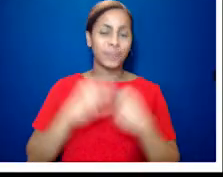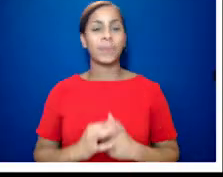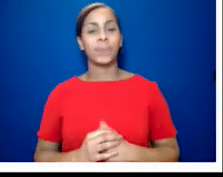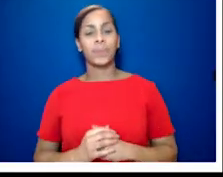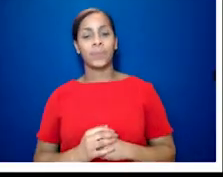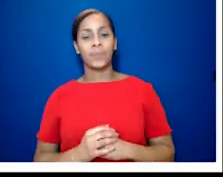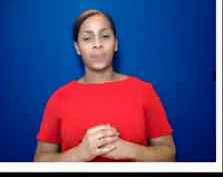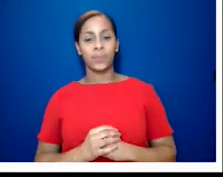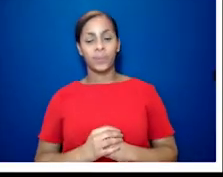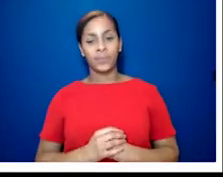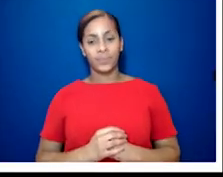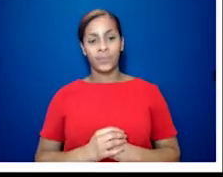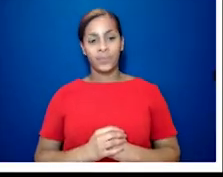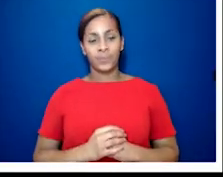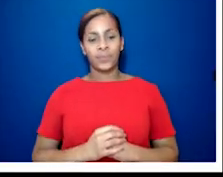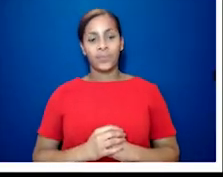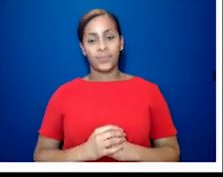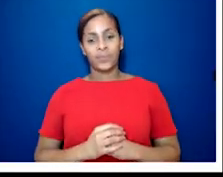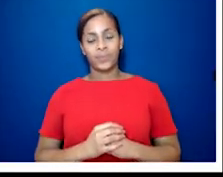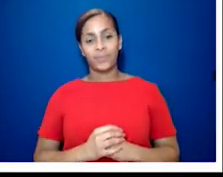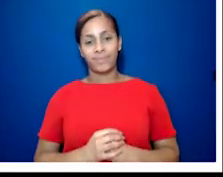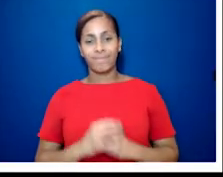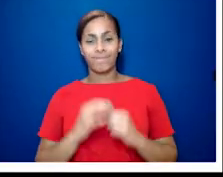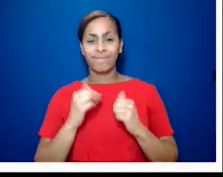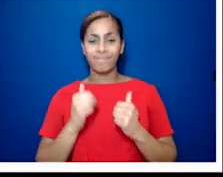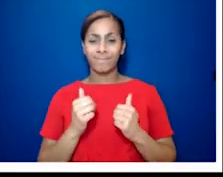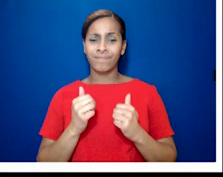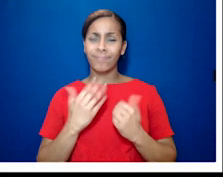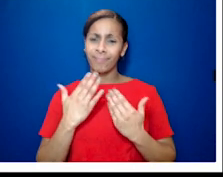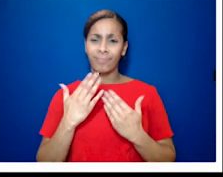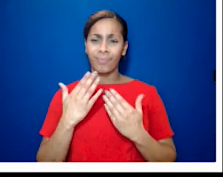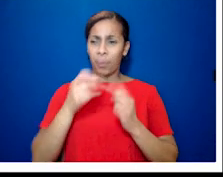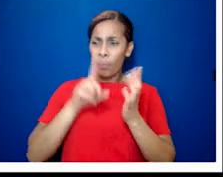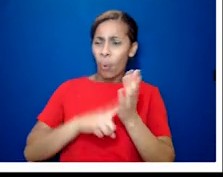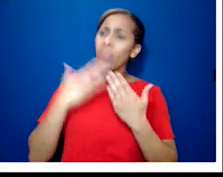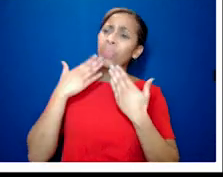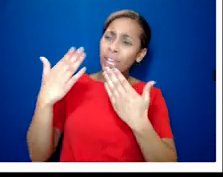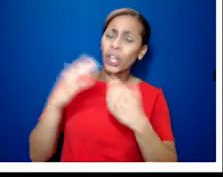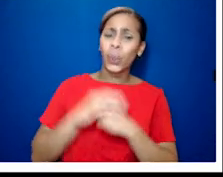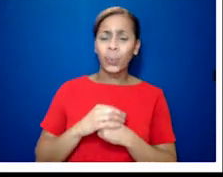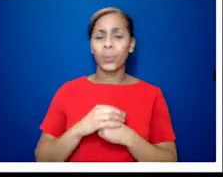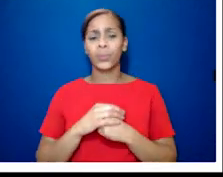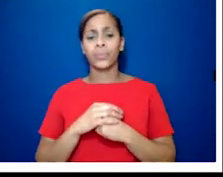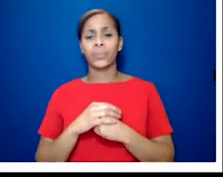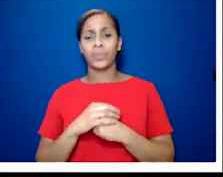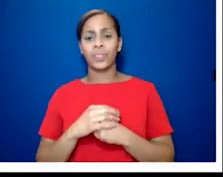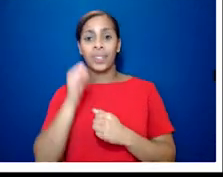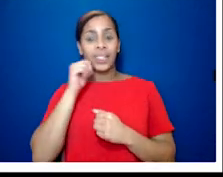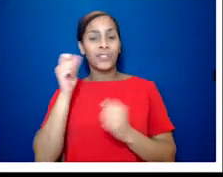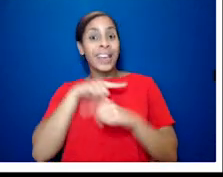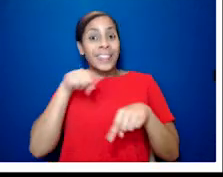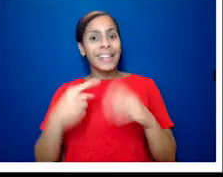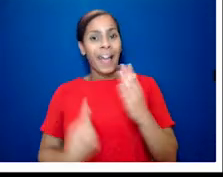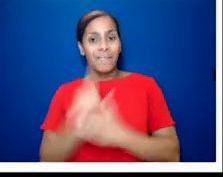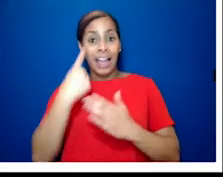thank you very much paul um it's interesting isn't it doing these events where we haven't got an audience because you can't